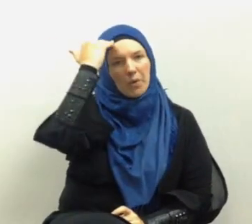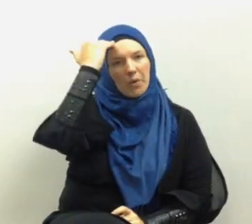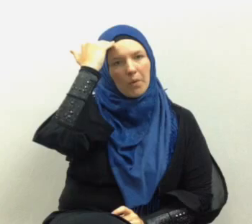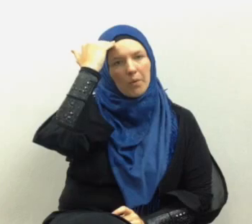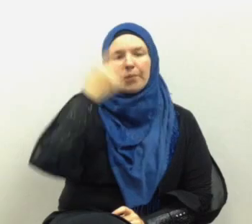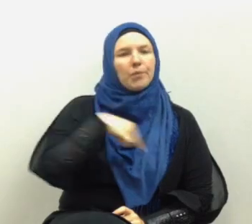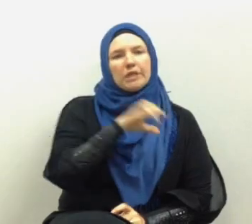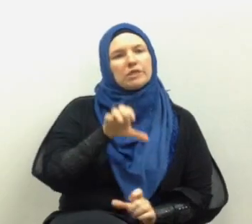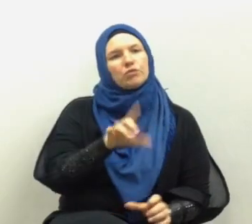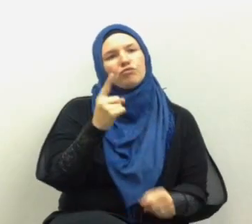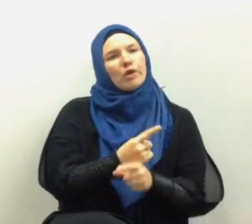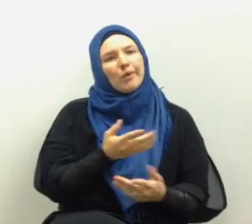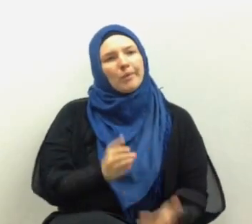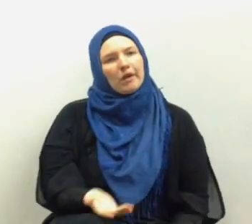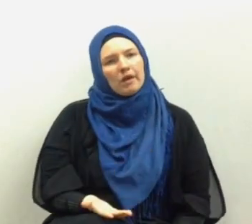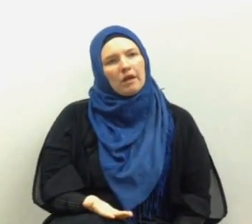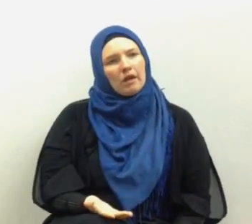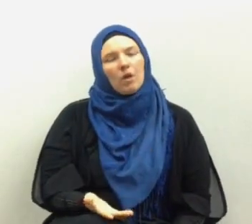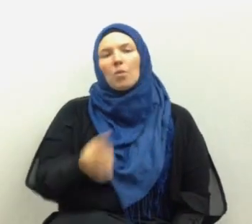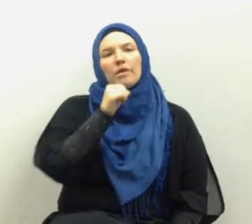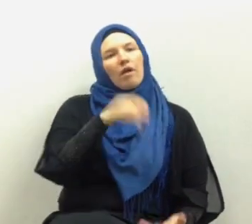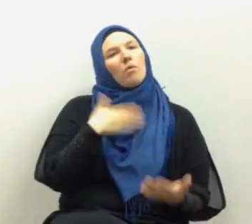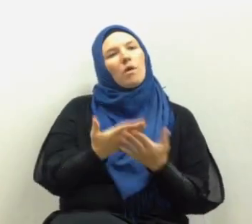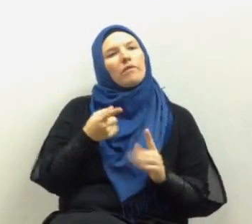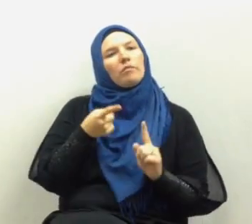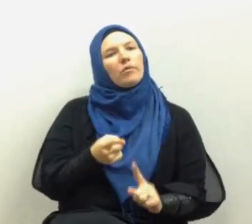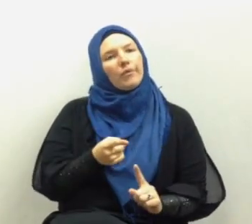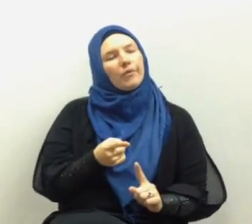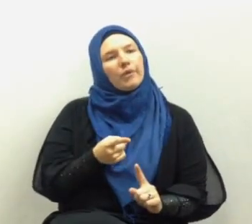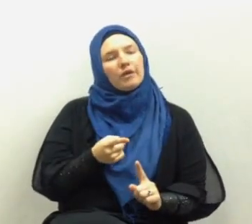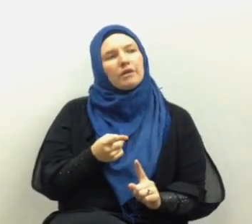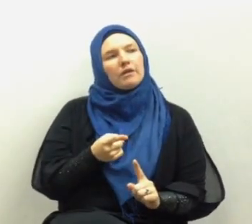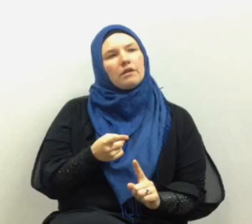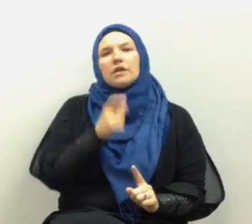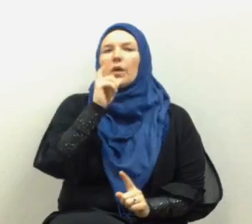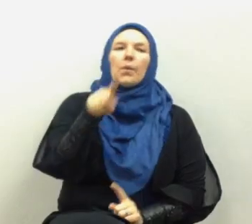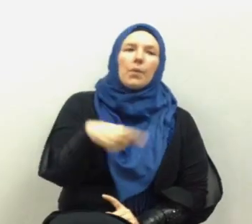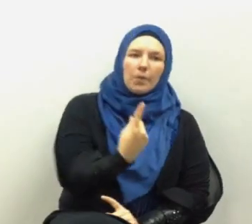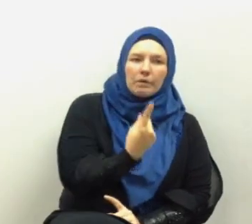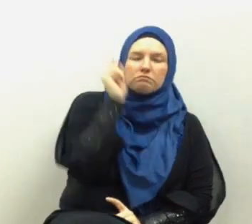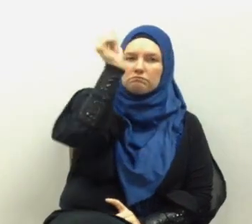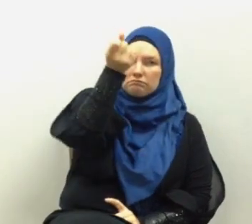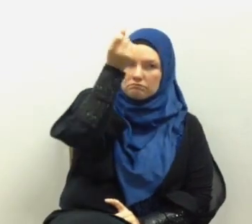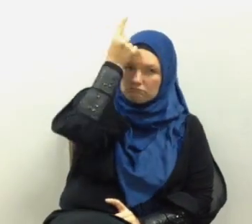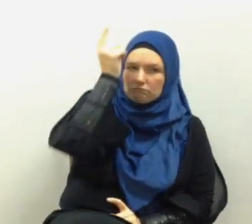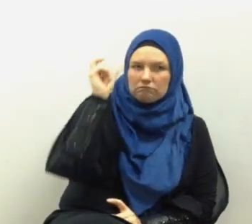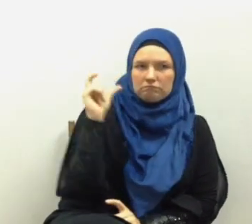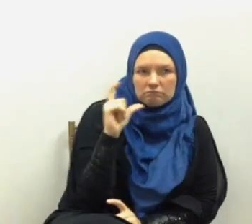not made the cut we have not reached the point of not only